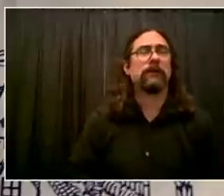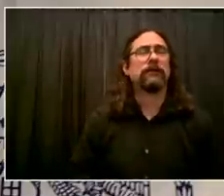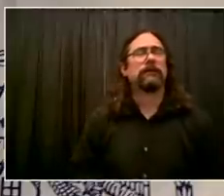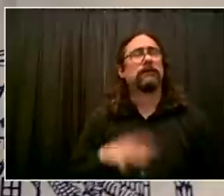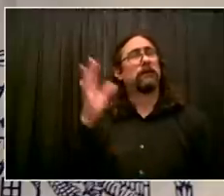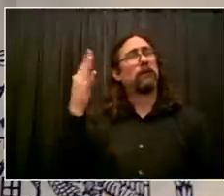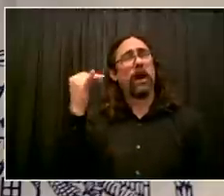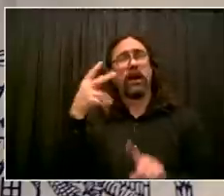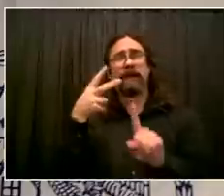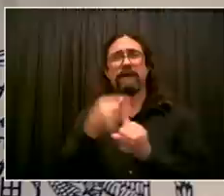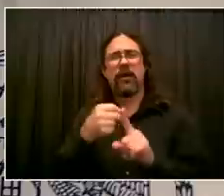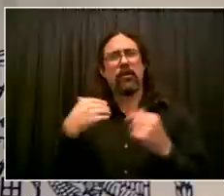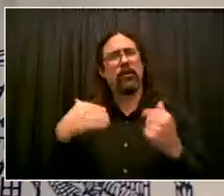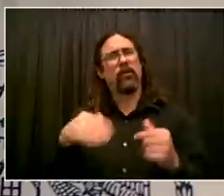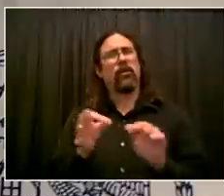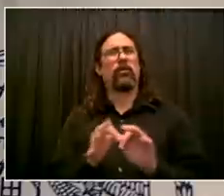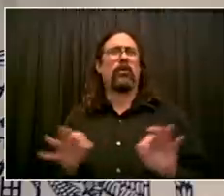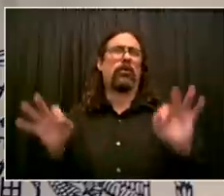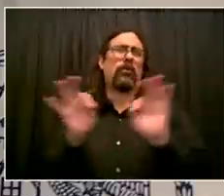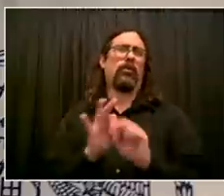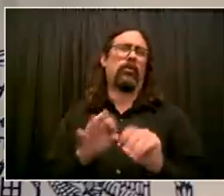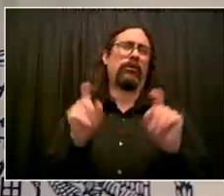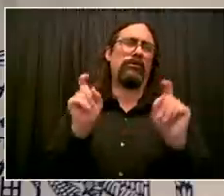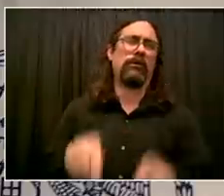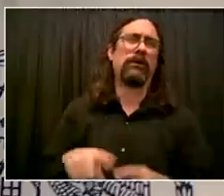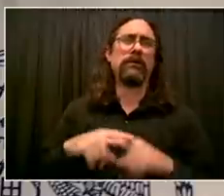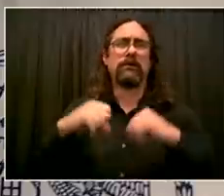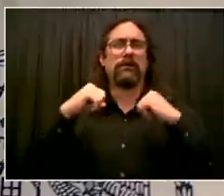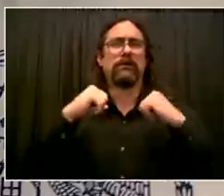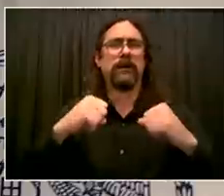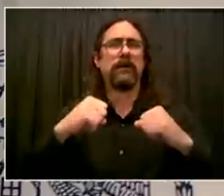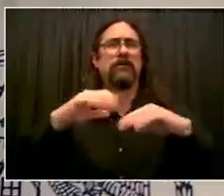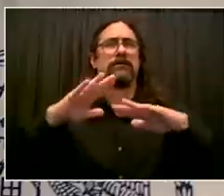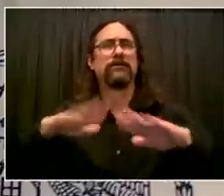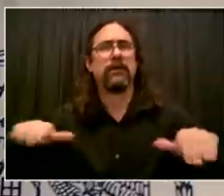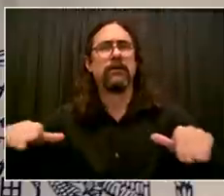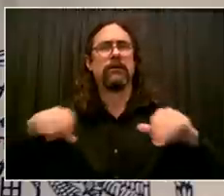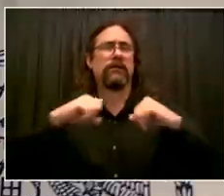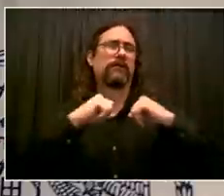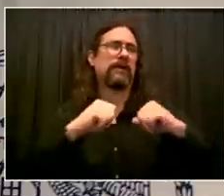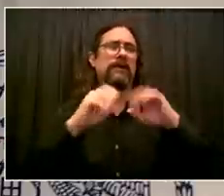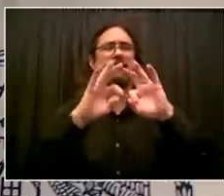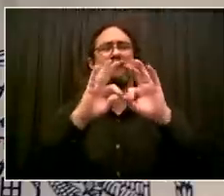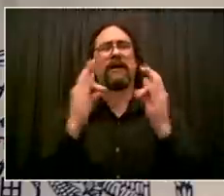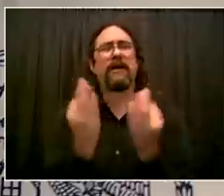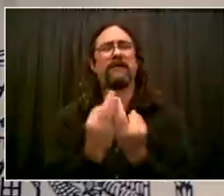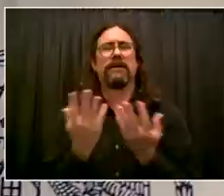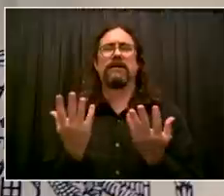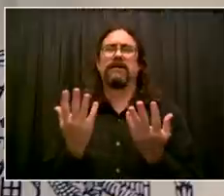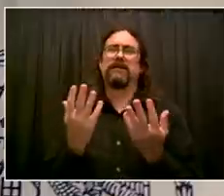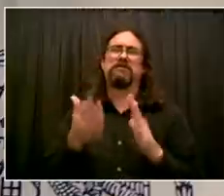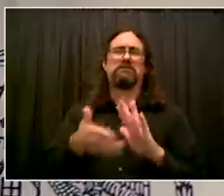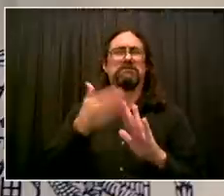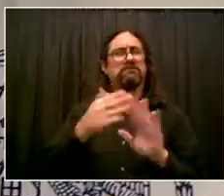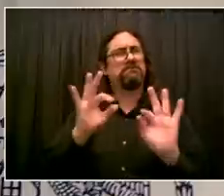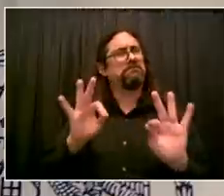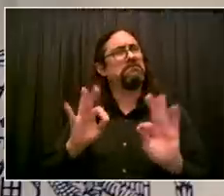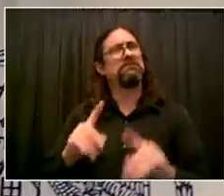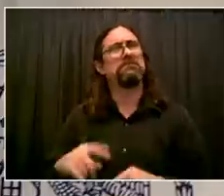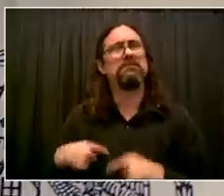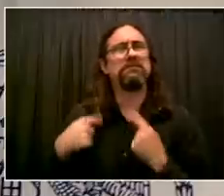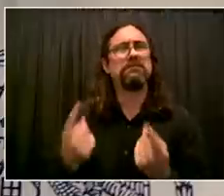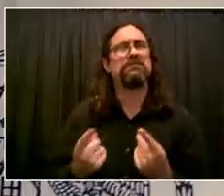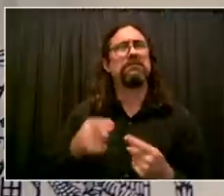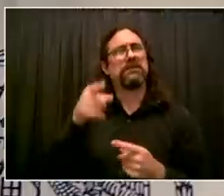in court with this very same set of information, very same argument at both the state and the federal level. We've won previously. We